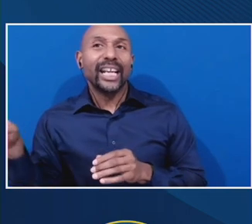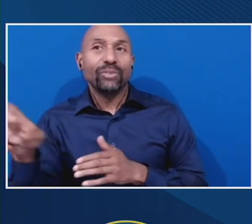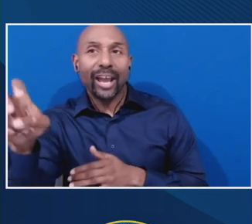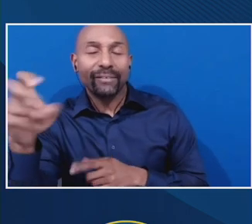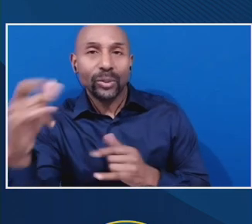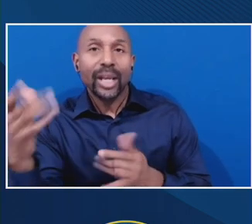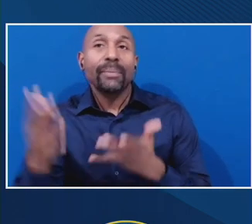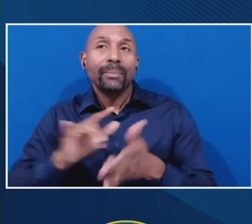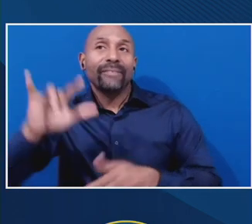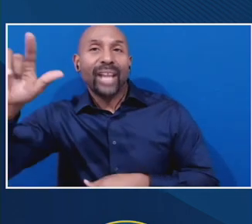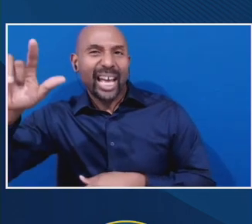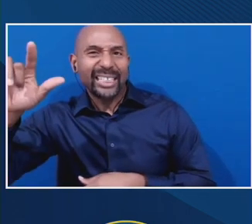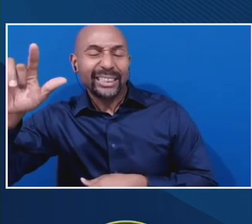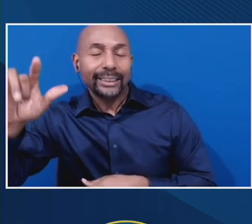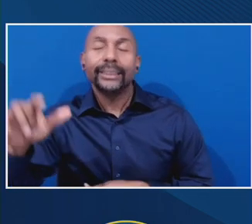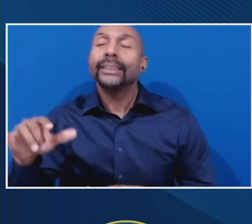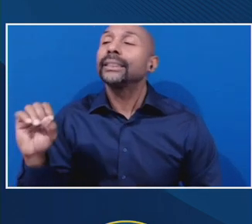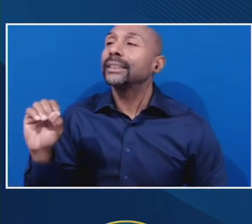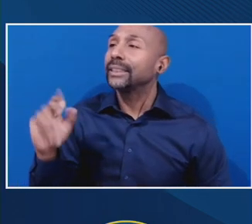Okay.